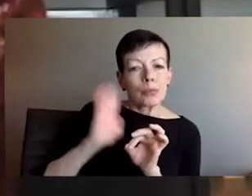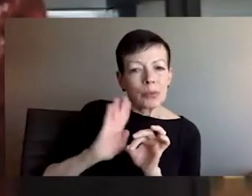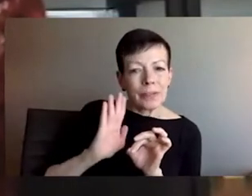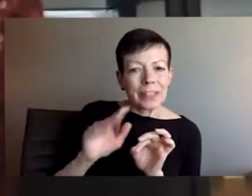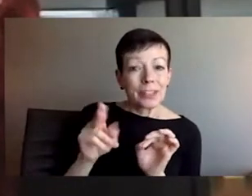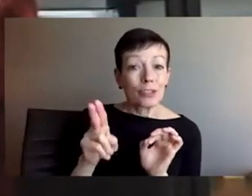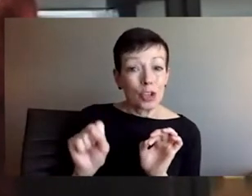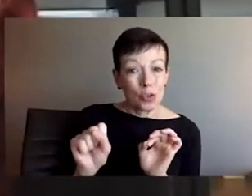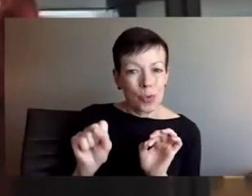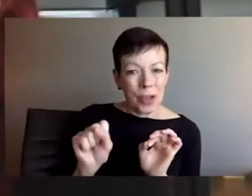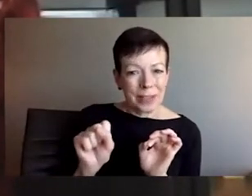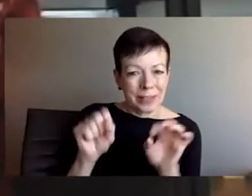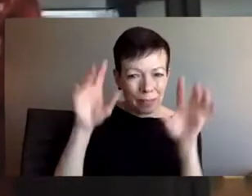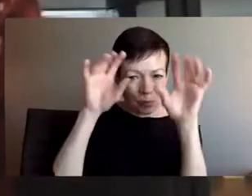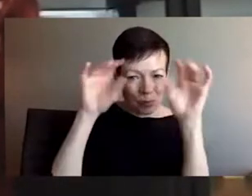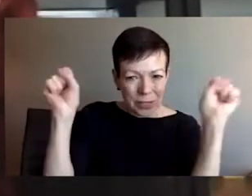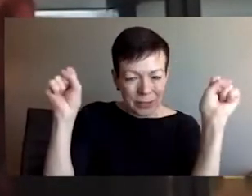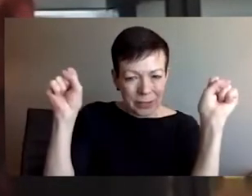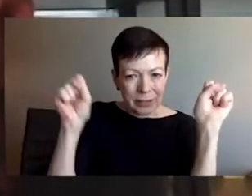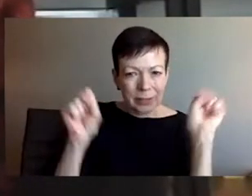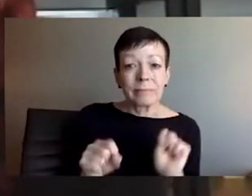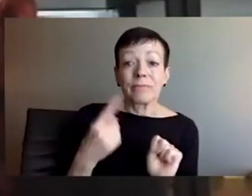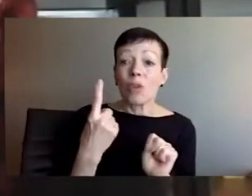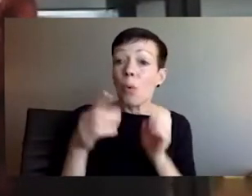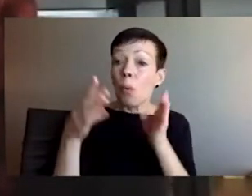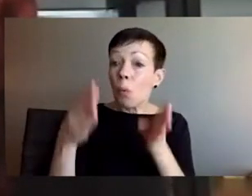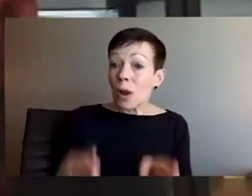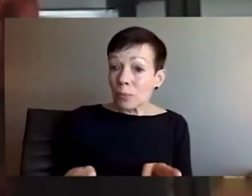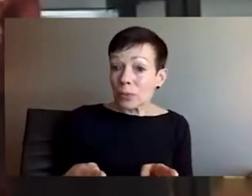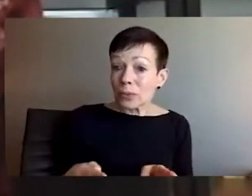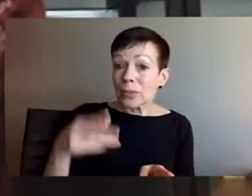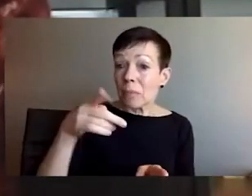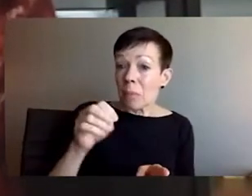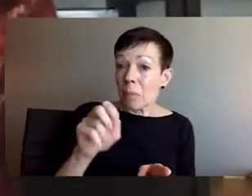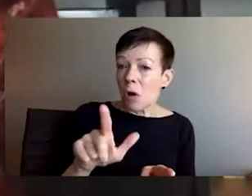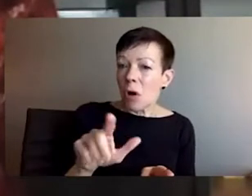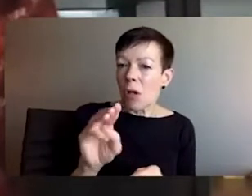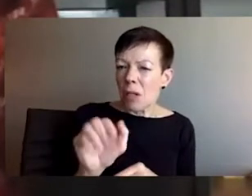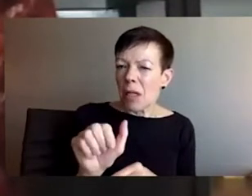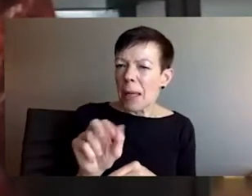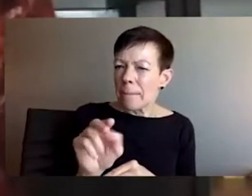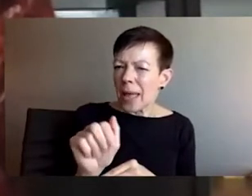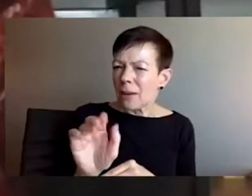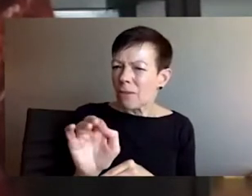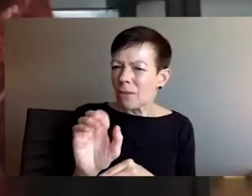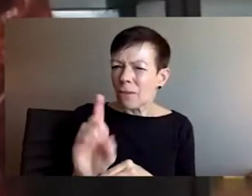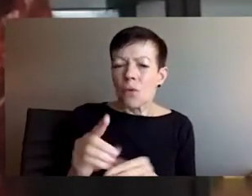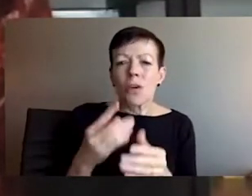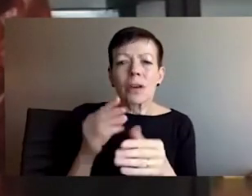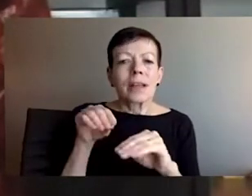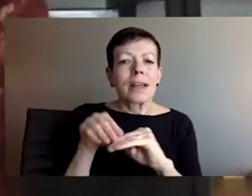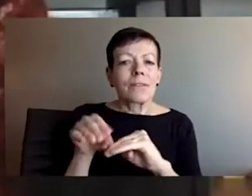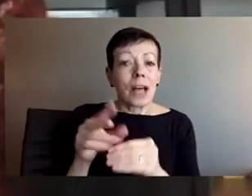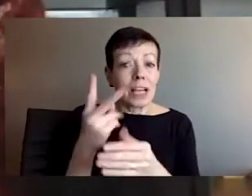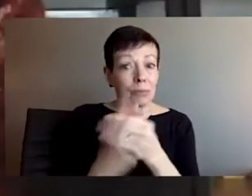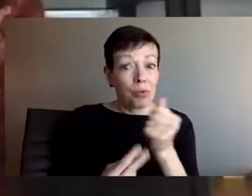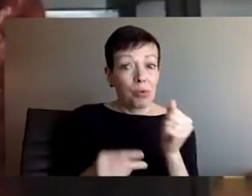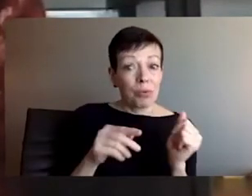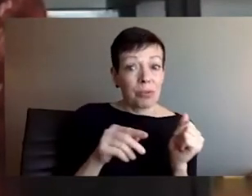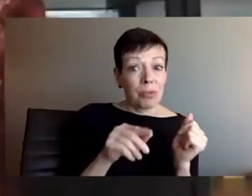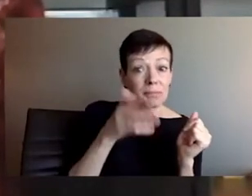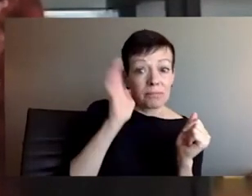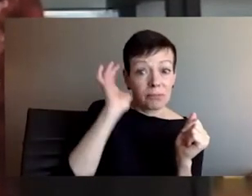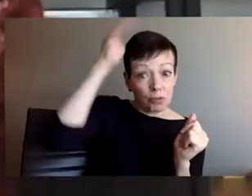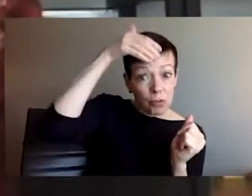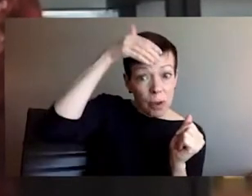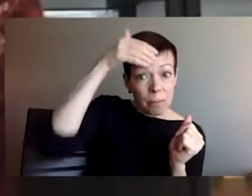Some of the people who advised Yanukovych in his political campaigns were also directly linked to the administration of the previous American president.